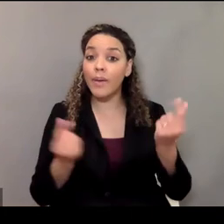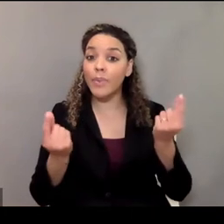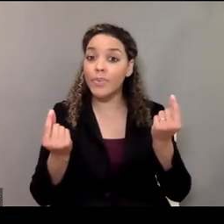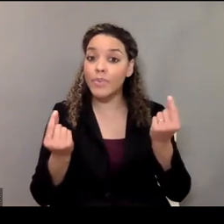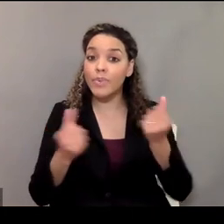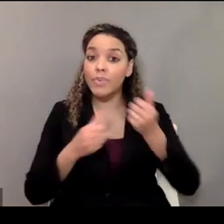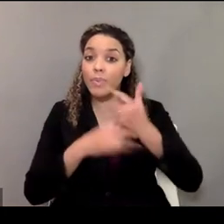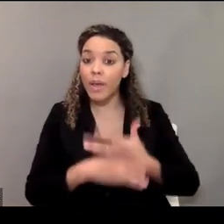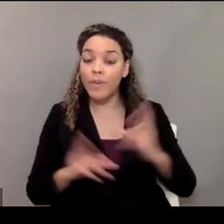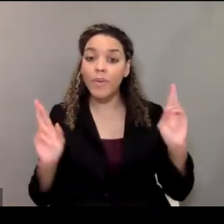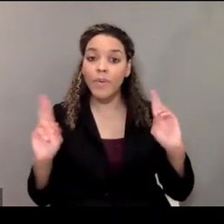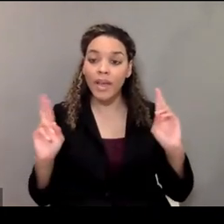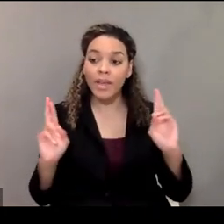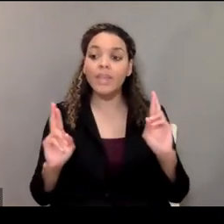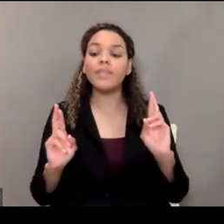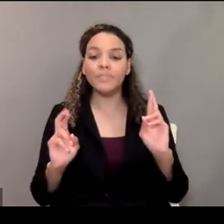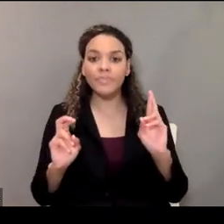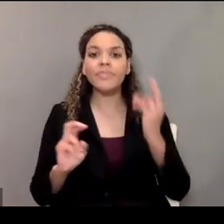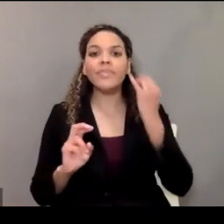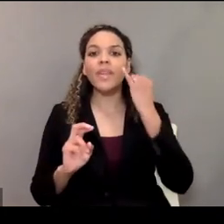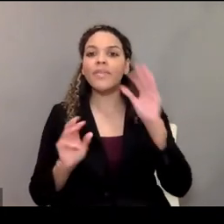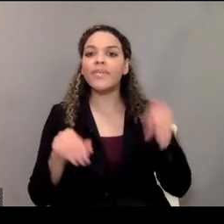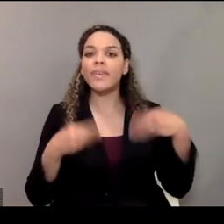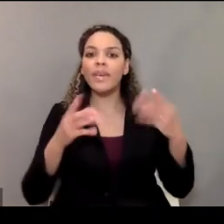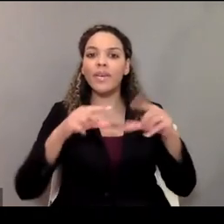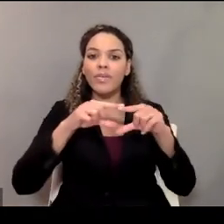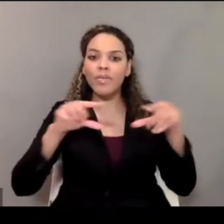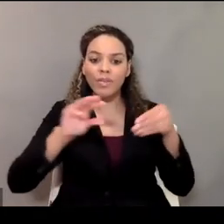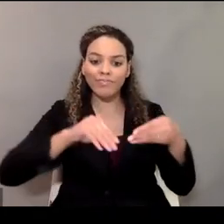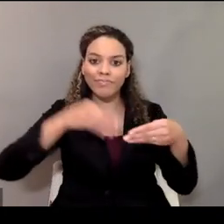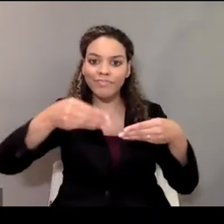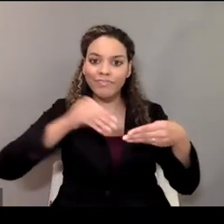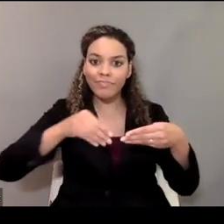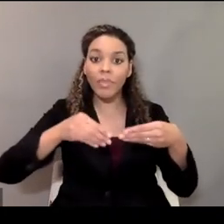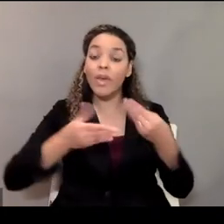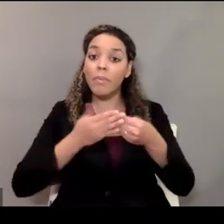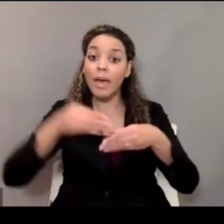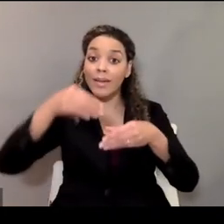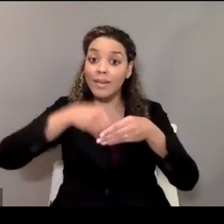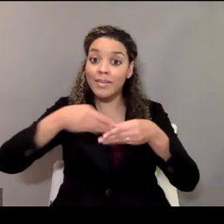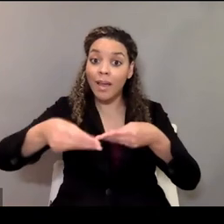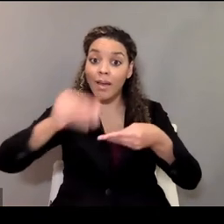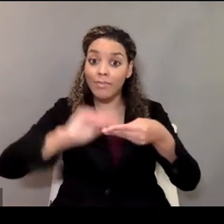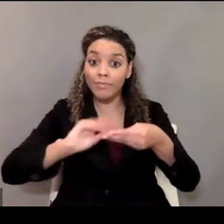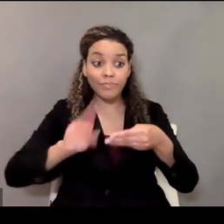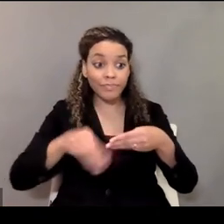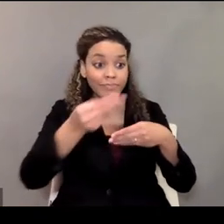individual in terms of preparedness, is if they gave the person an envelope with the money in it, clearly